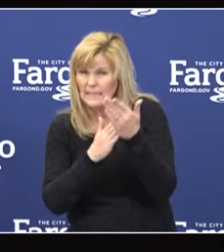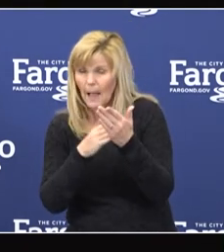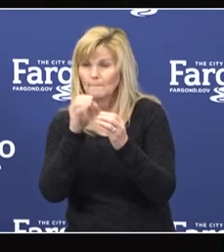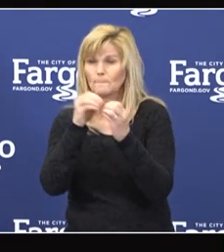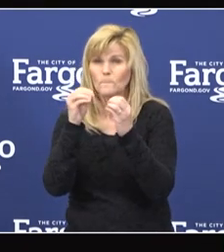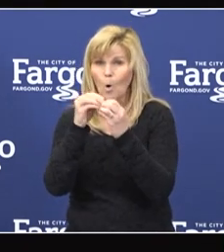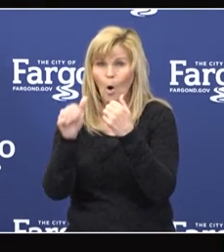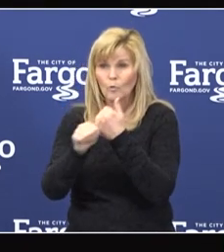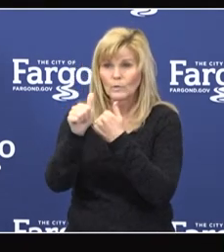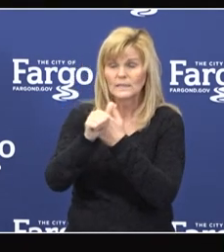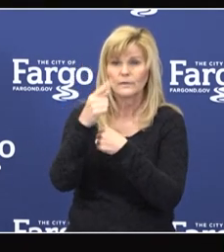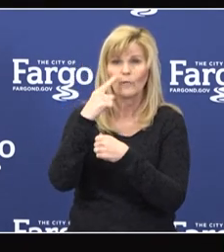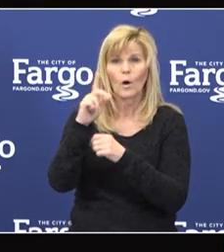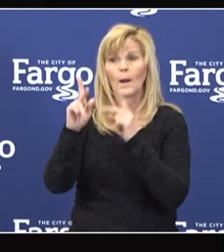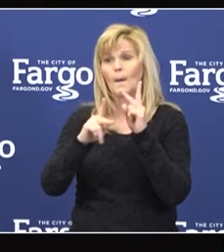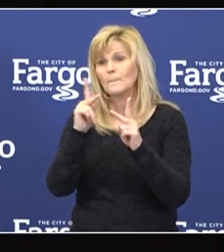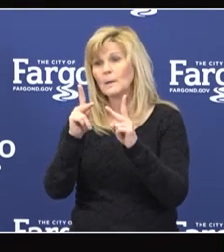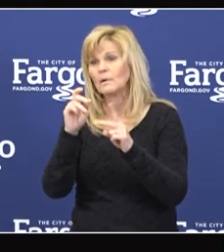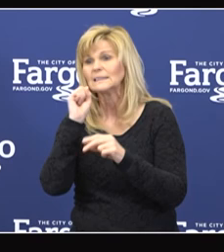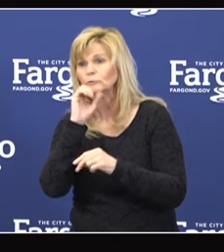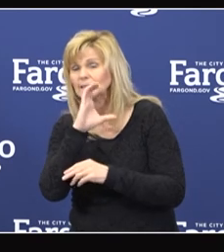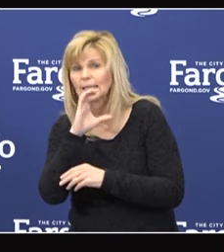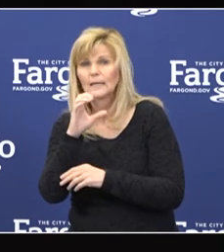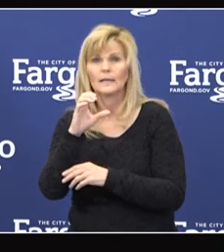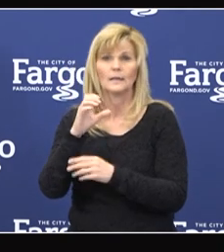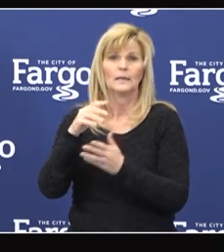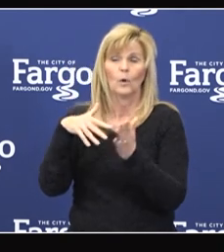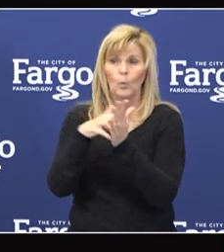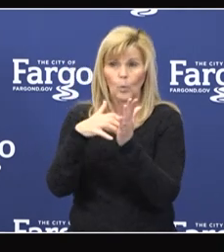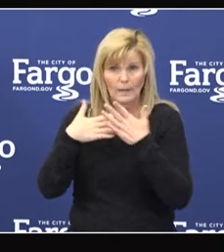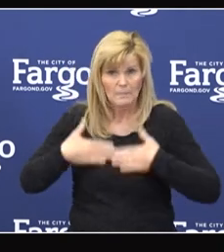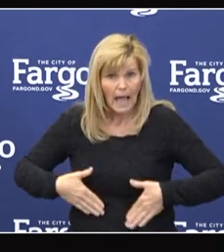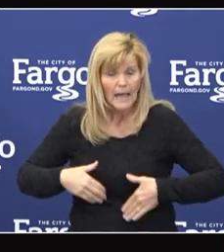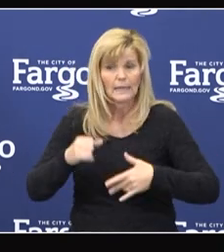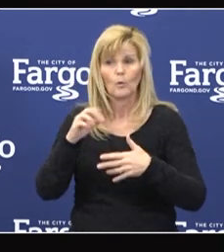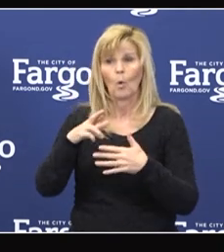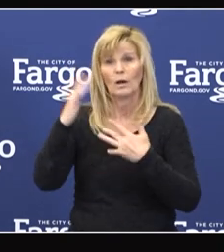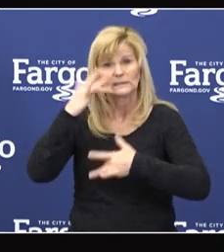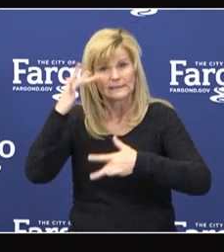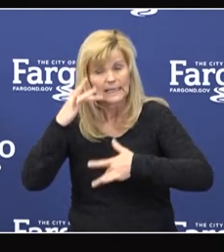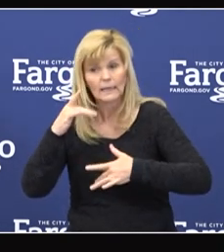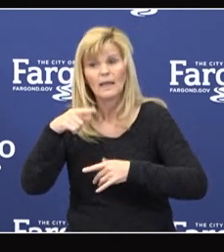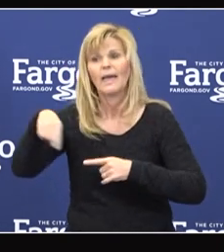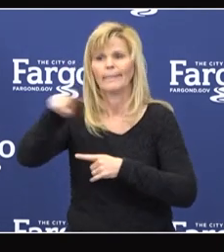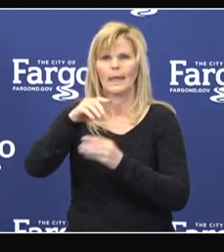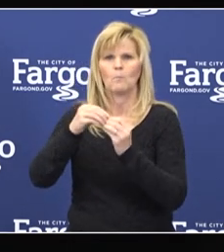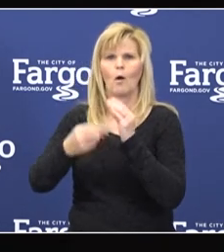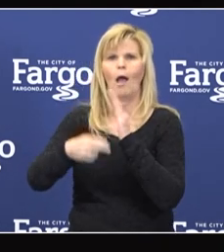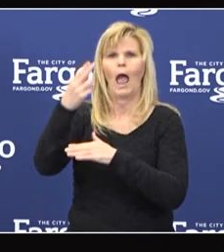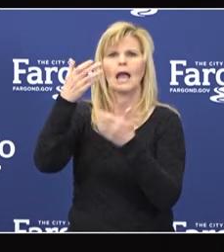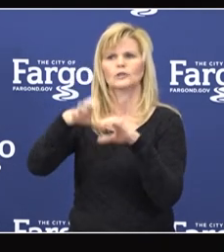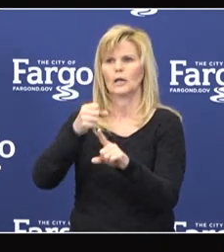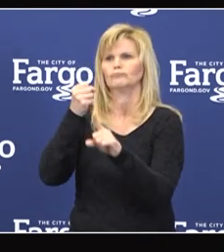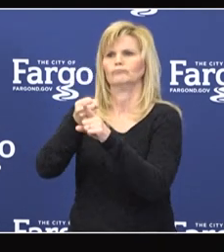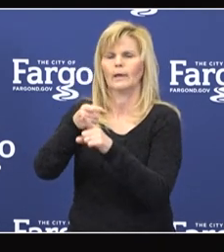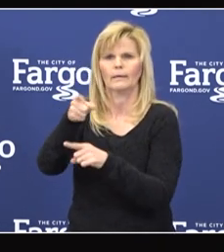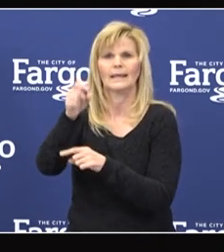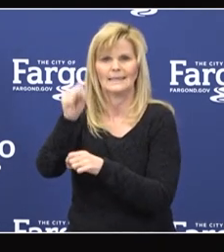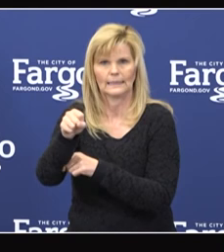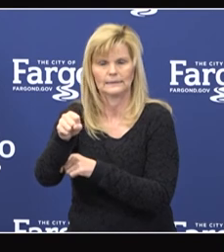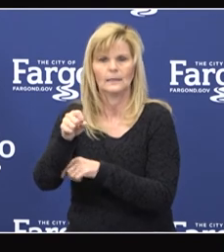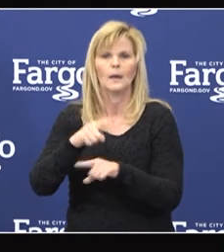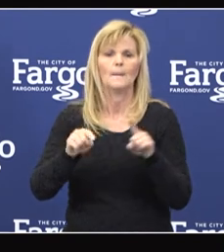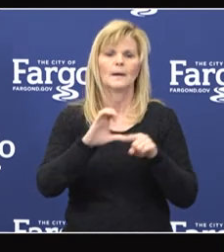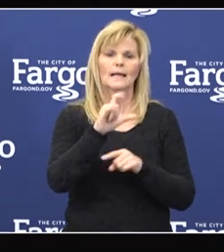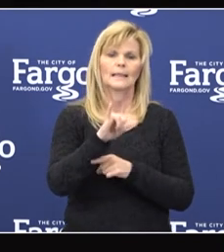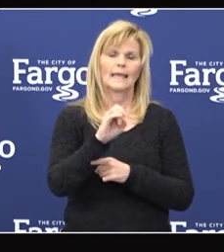of infection, such as people who are elderly, have underlying health conditions, or who live in long-term care and congregate living settings, Clay County